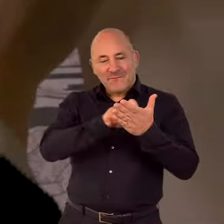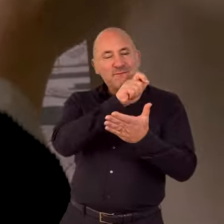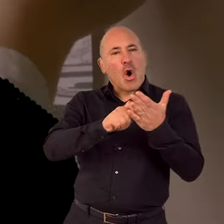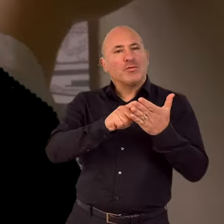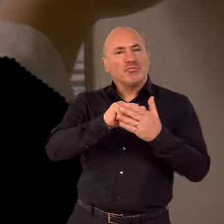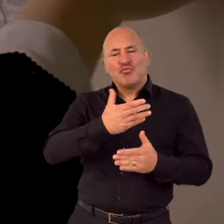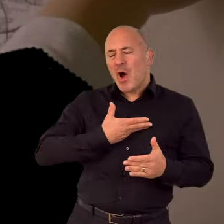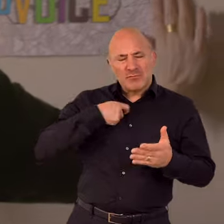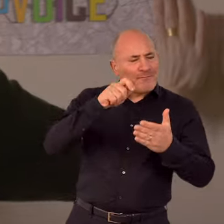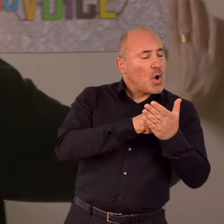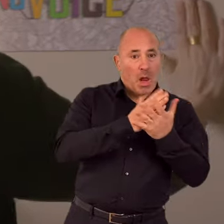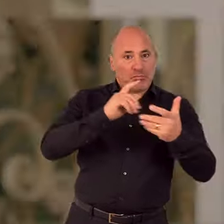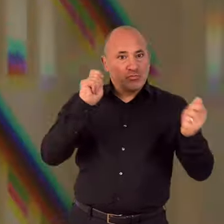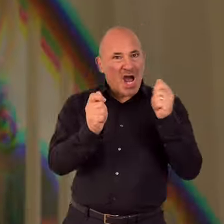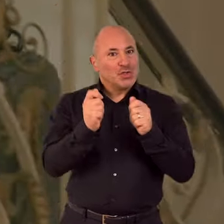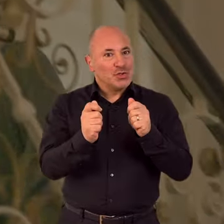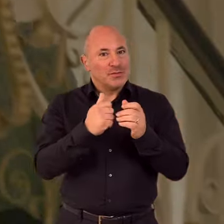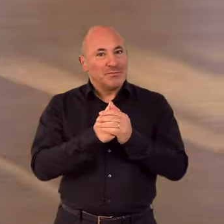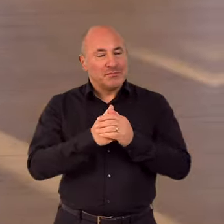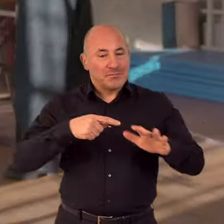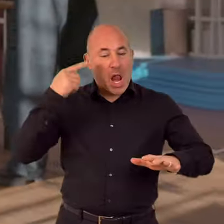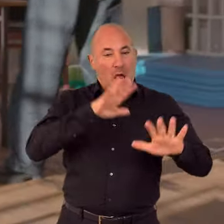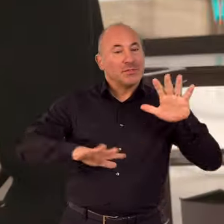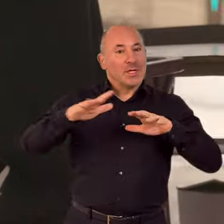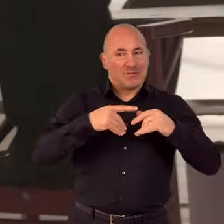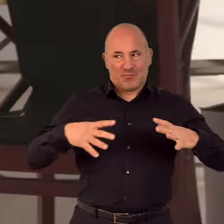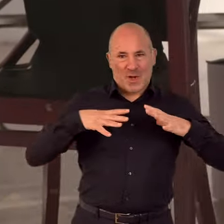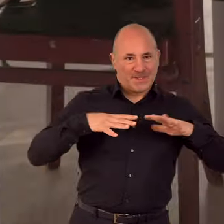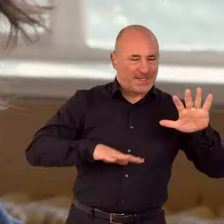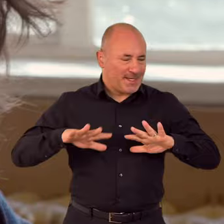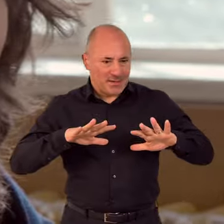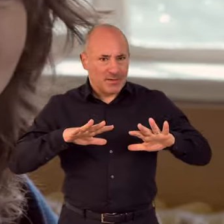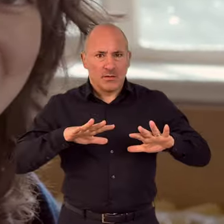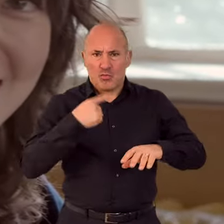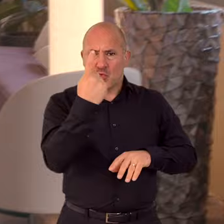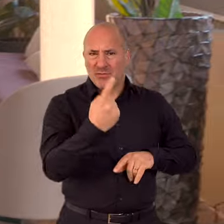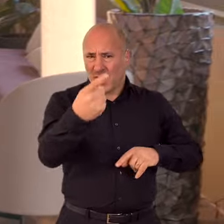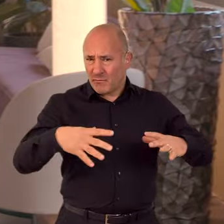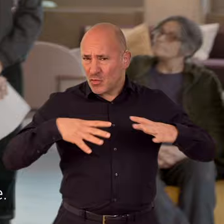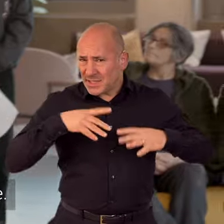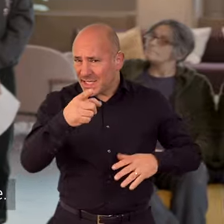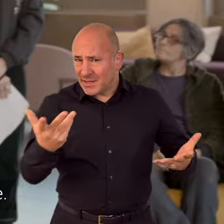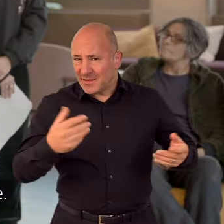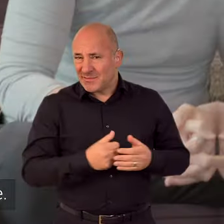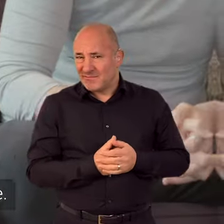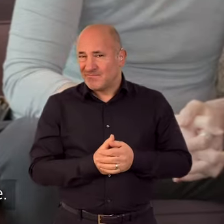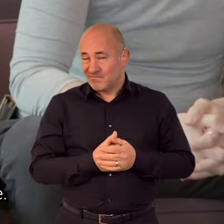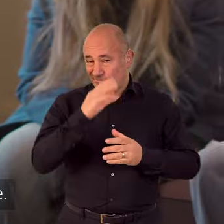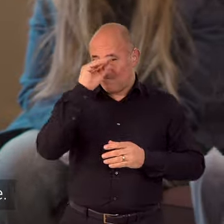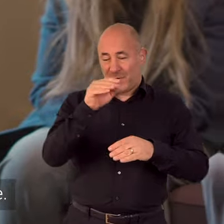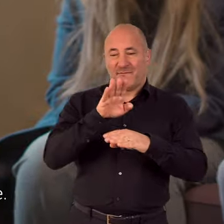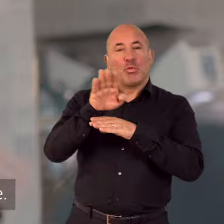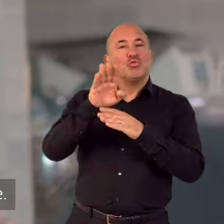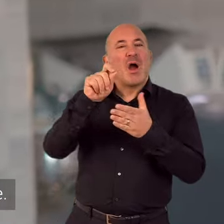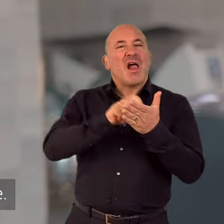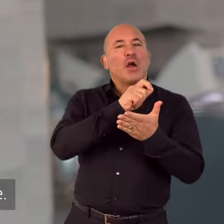Voting rights are changing. London is preparing. Are you ready? In future elections, you will need an approved form